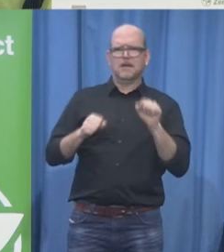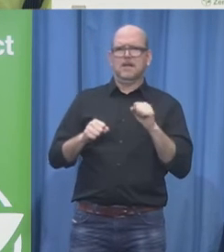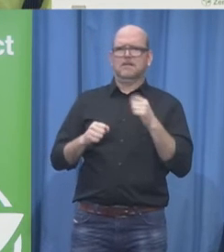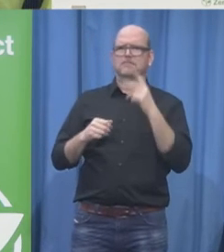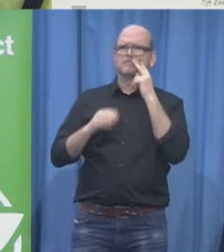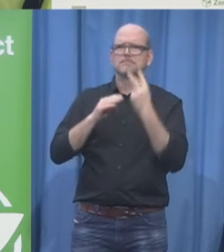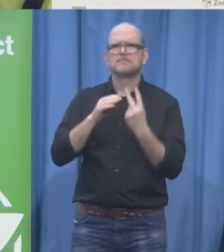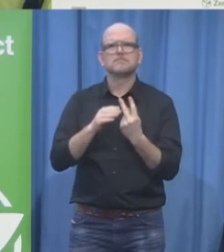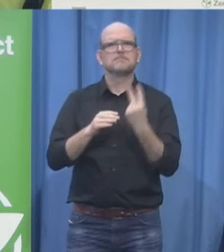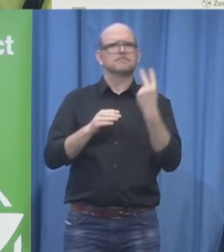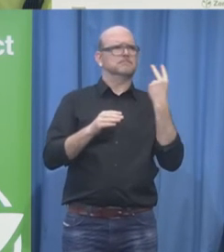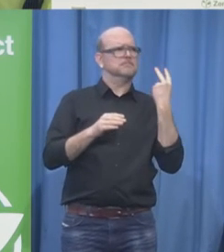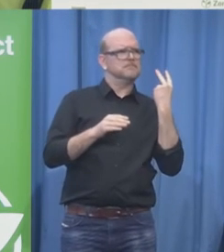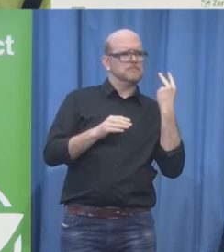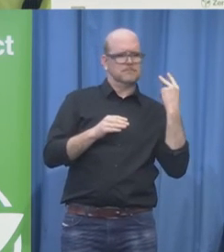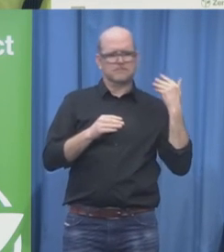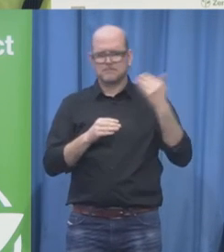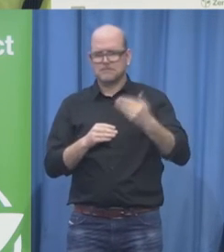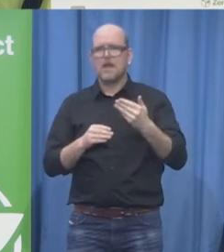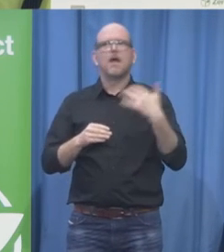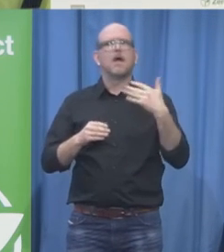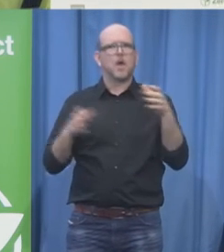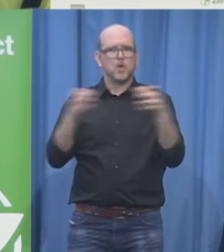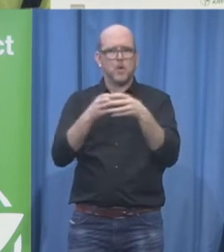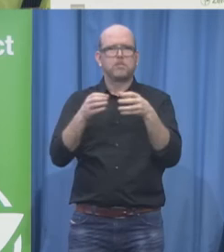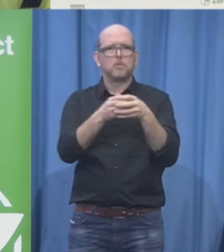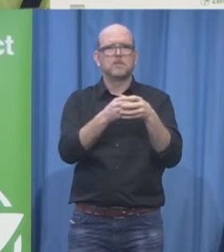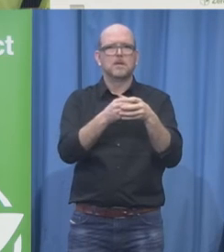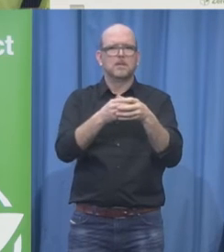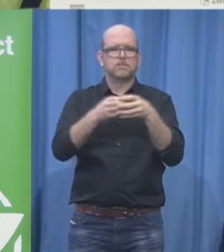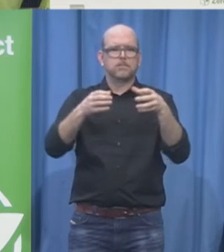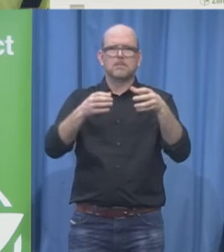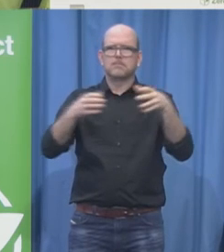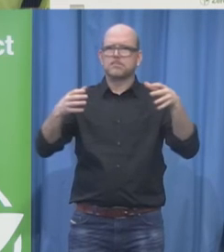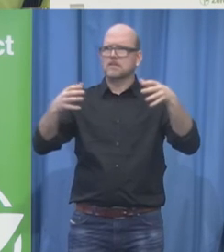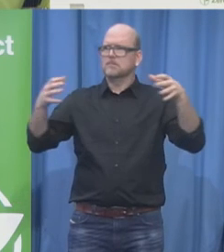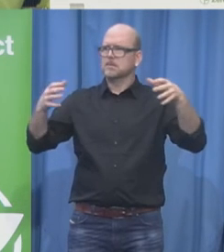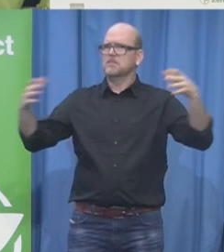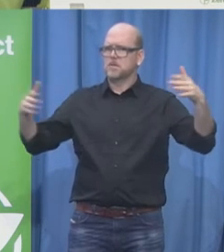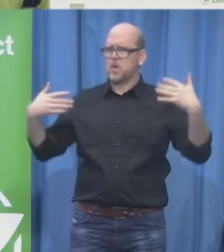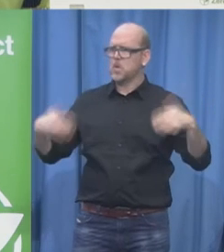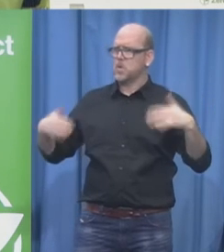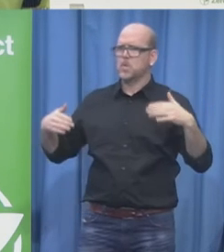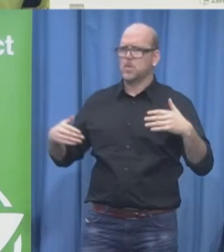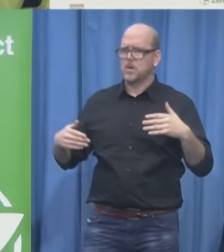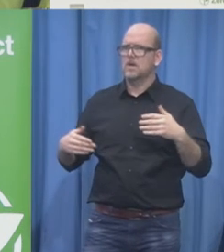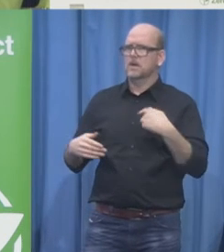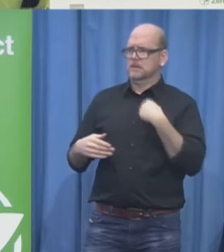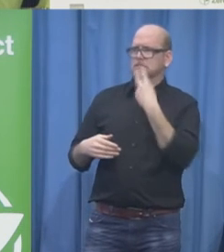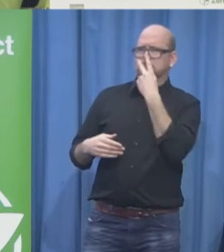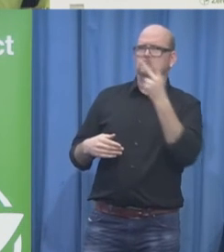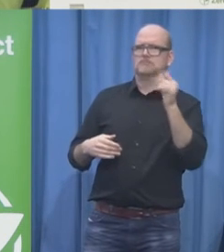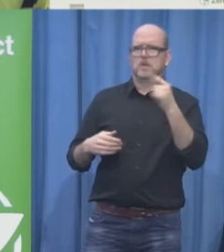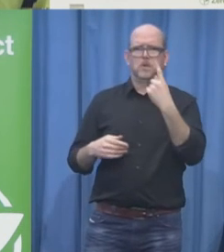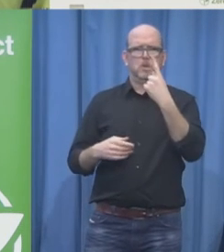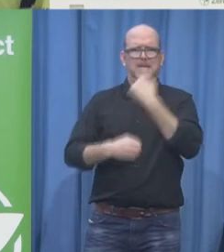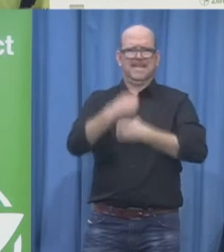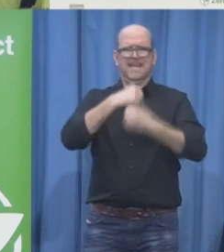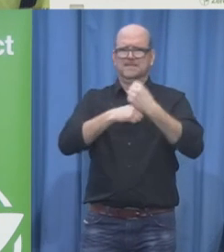success while the first conference lasting just for one day saw 120